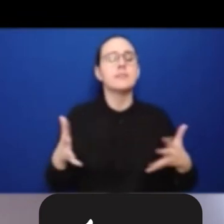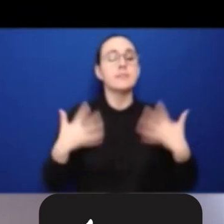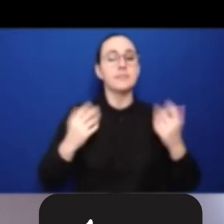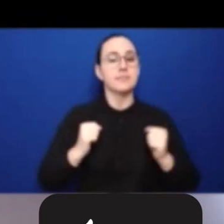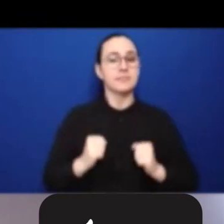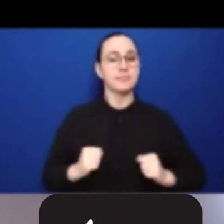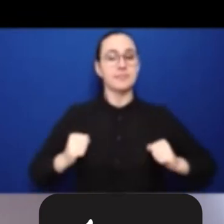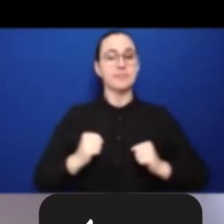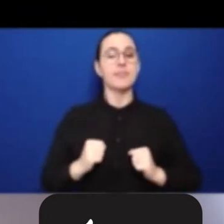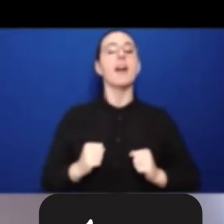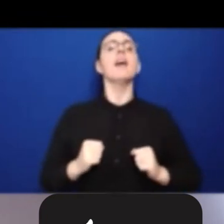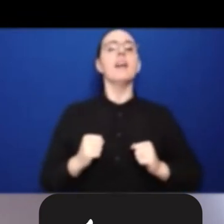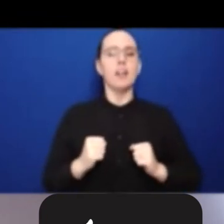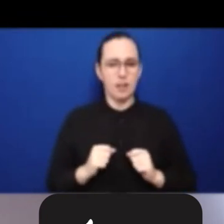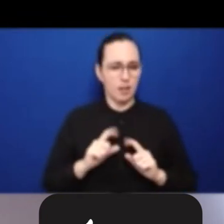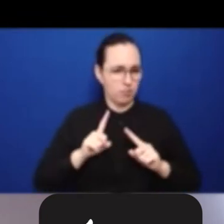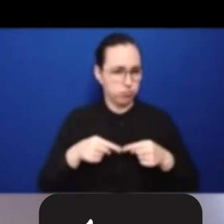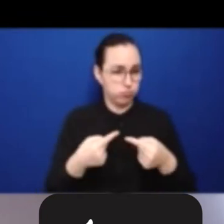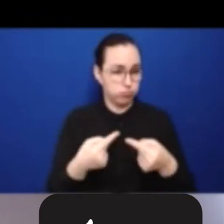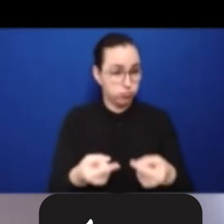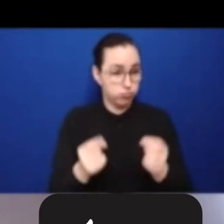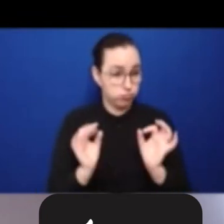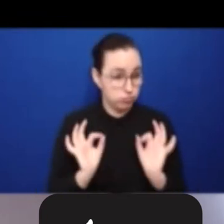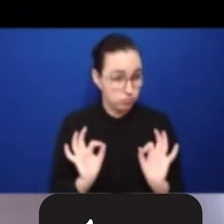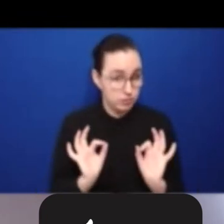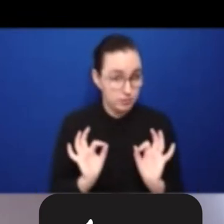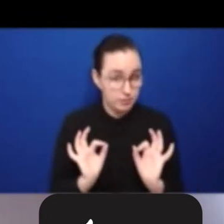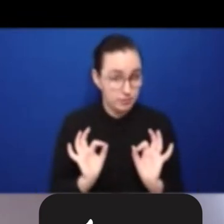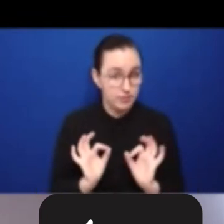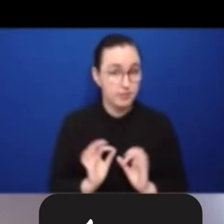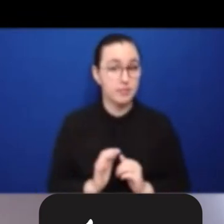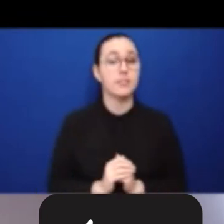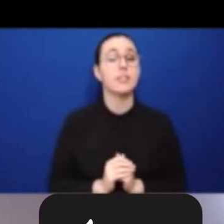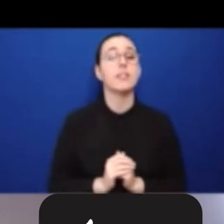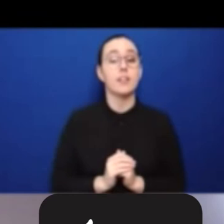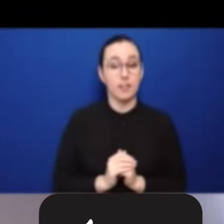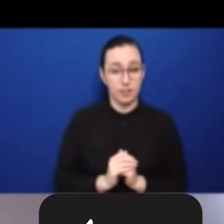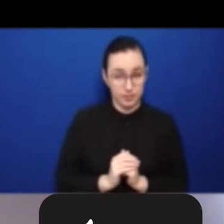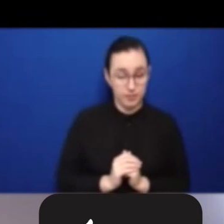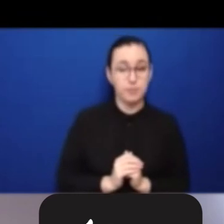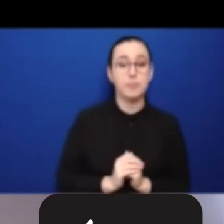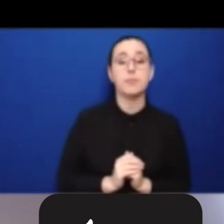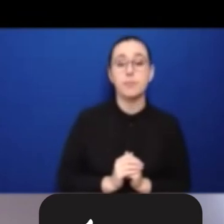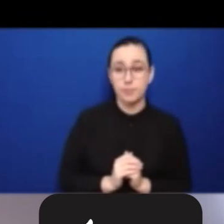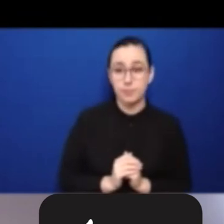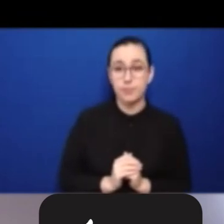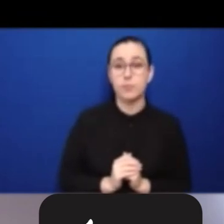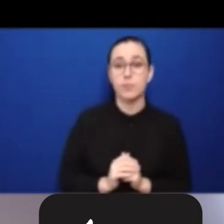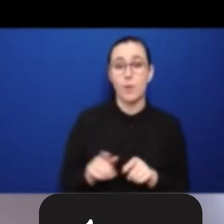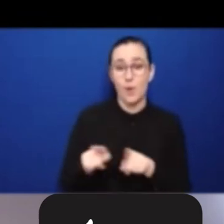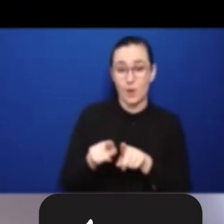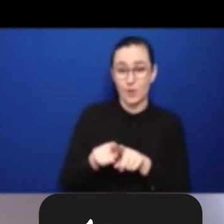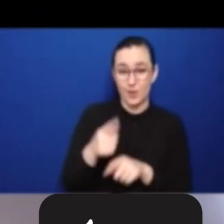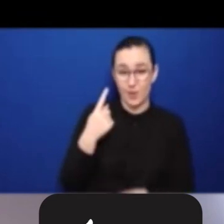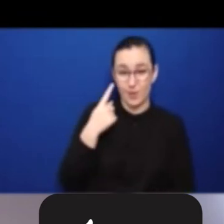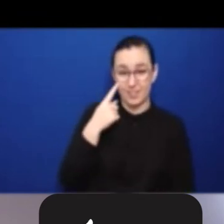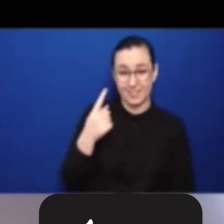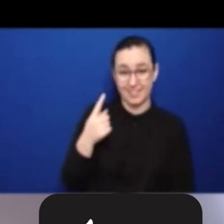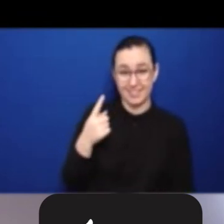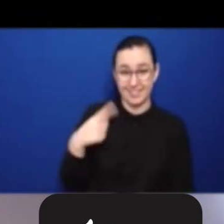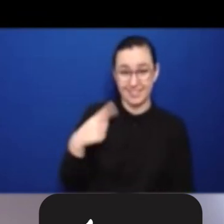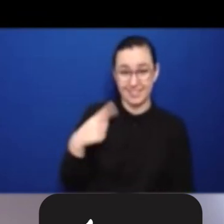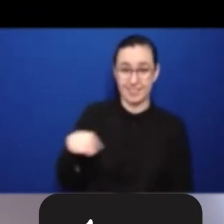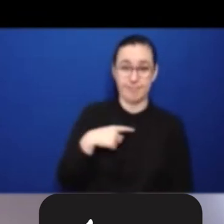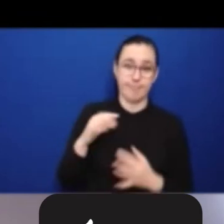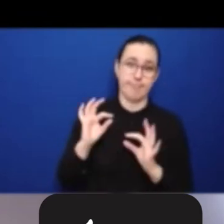we'll come back to continue. We also figure out, we, we are honored to have Janet in. We